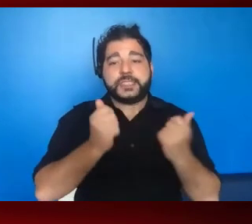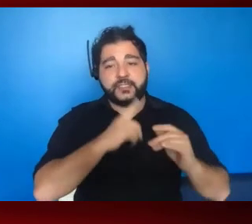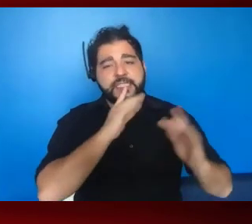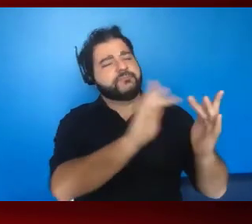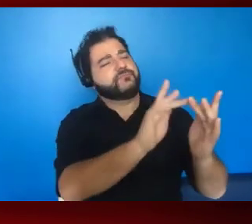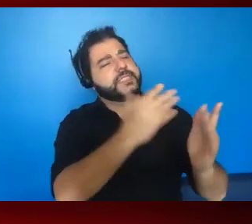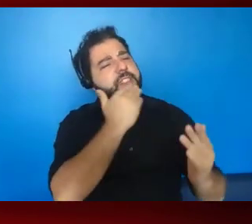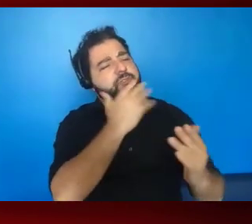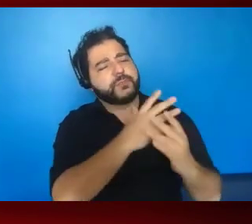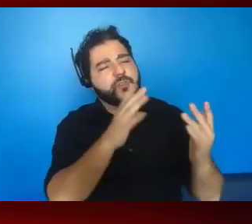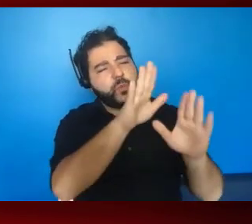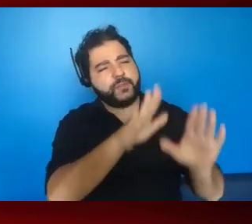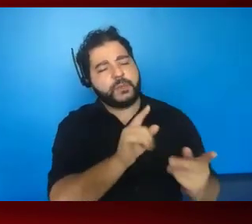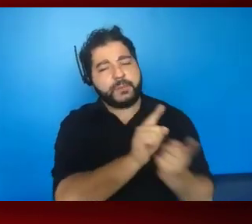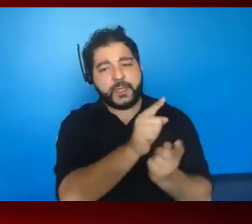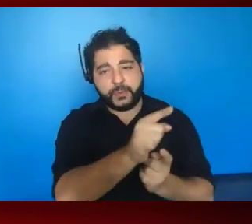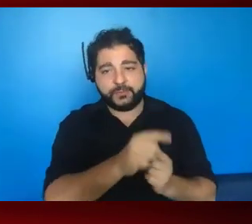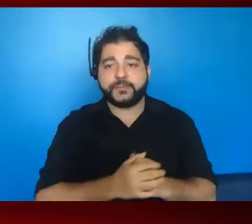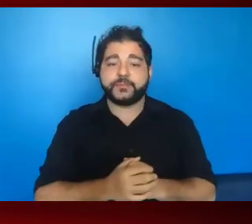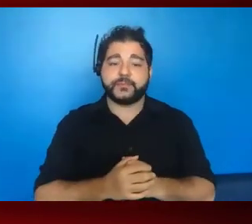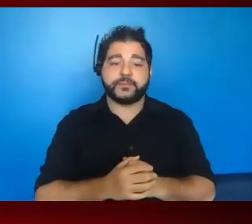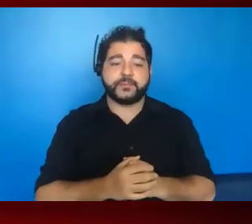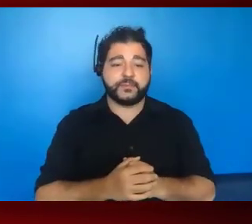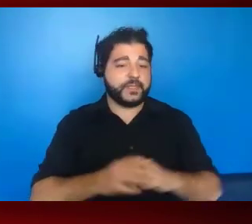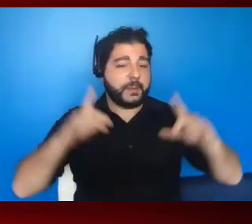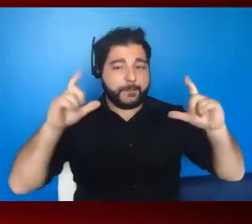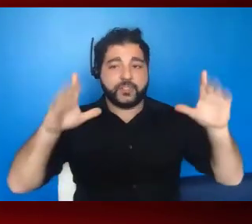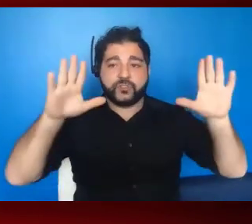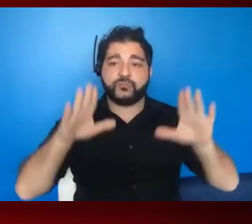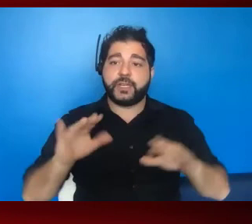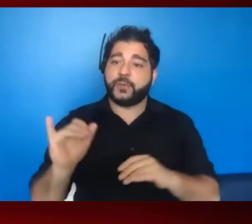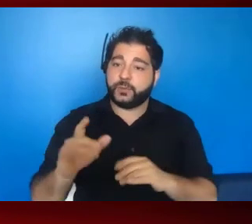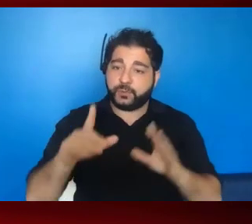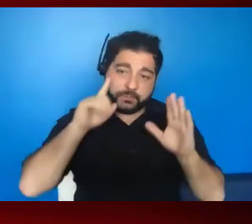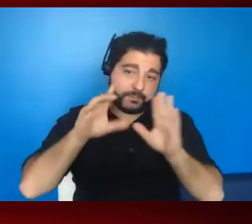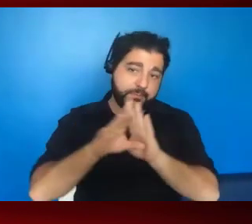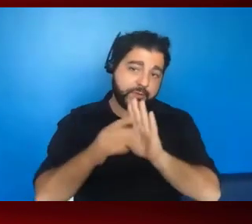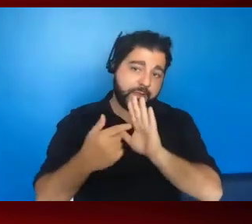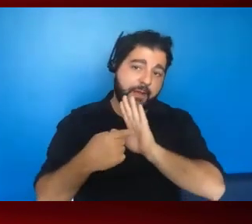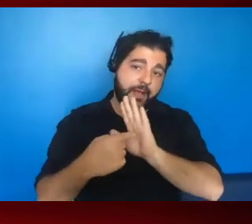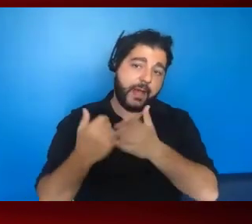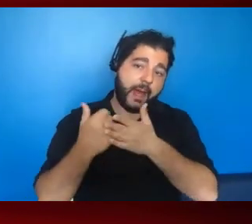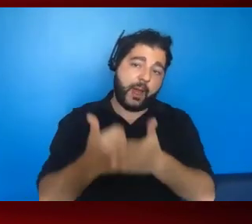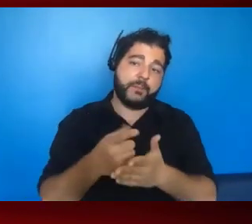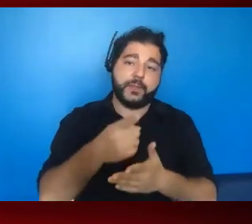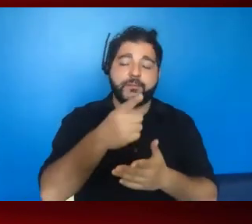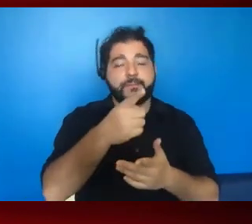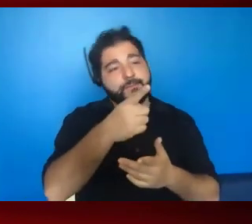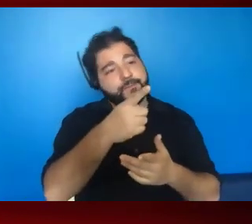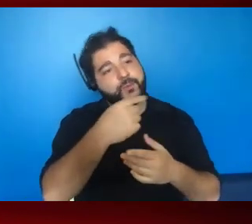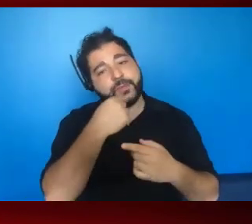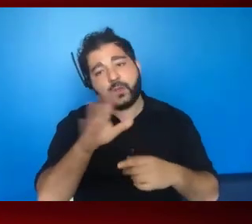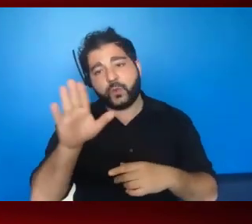was wonderful meeting you. Um, and you know, and the pictures are great because pictures help tell your story and help them remember that.